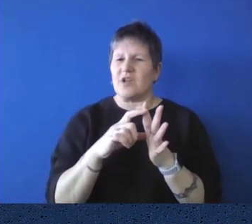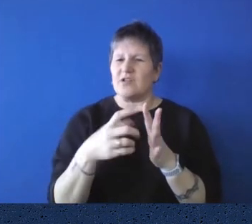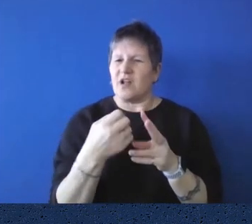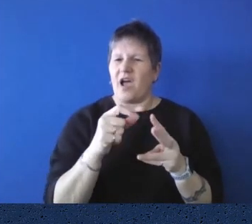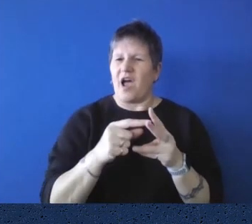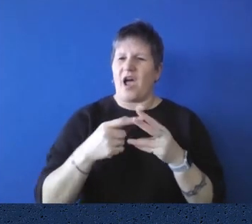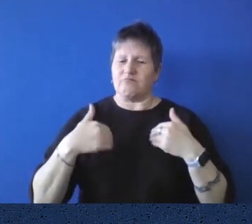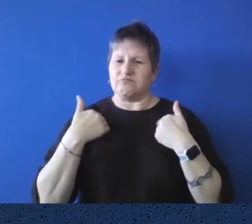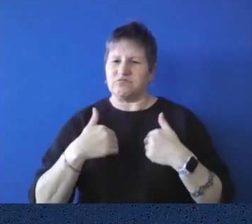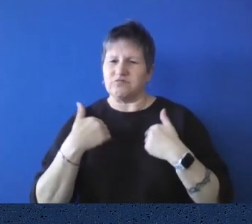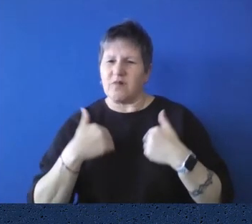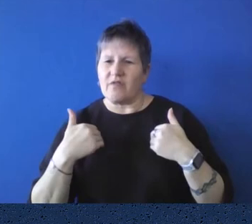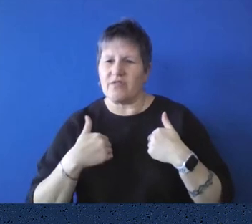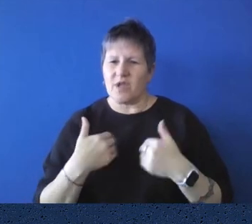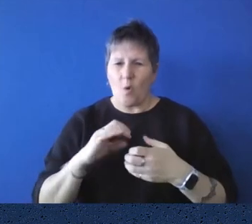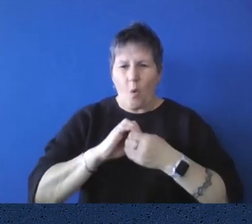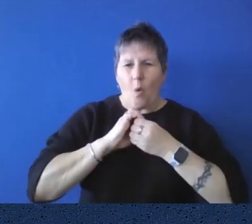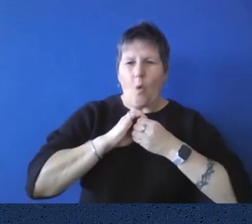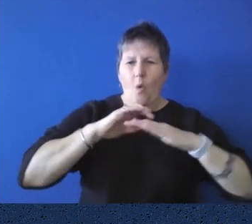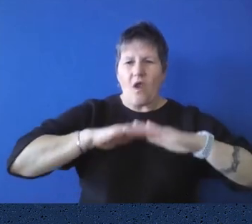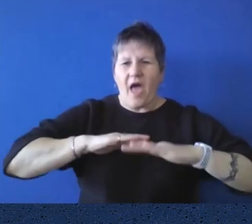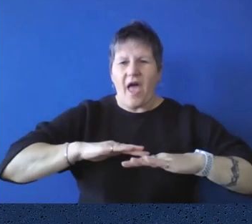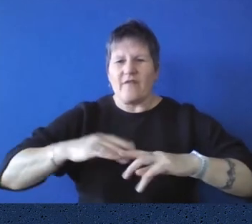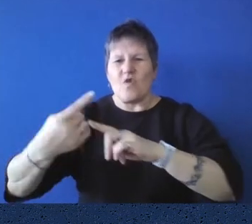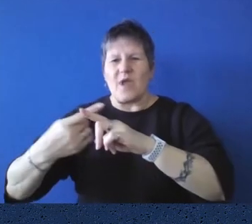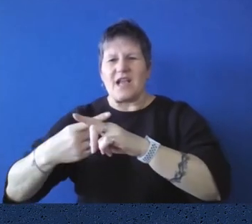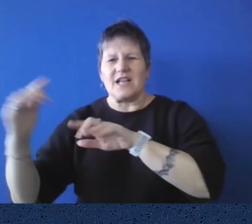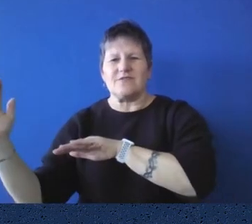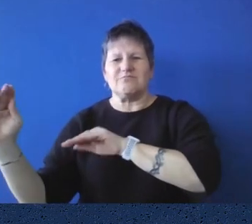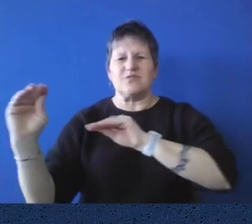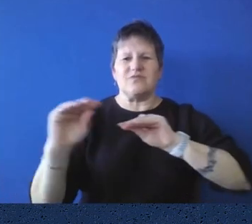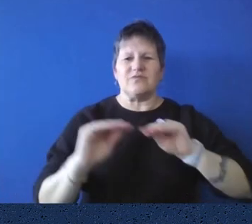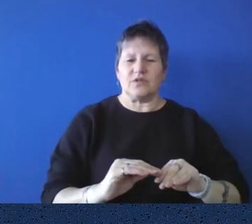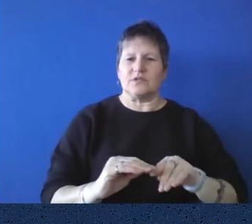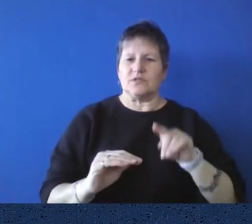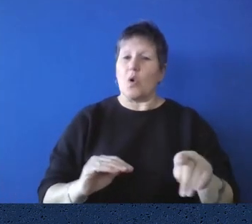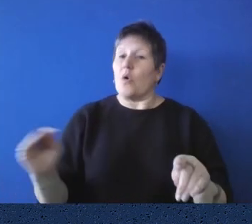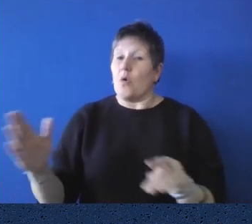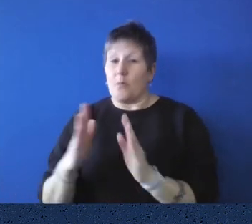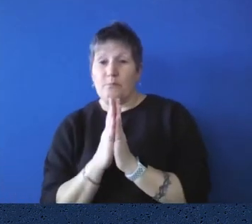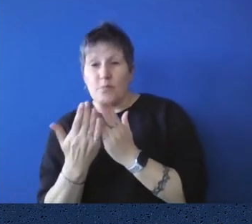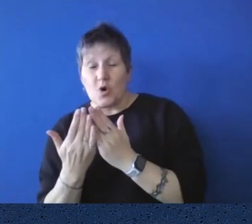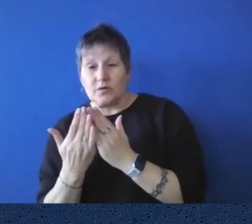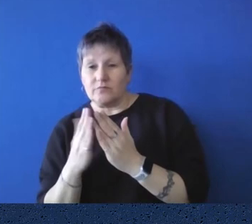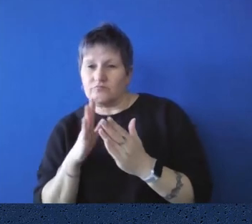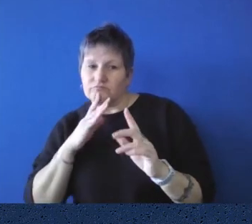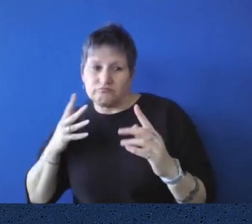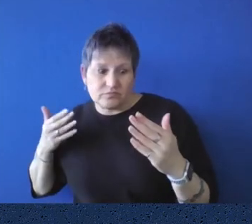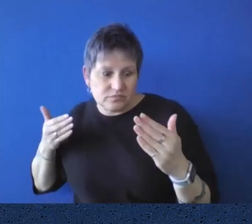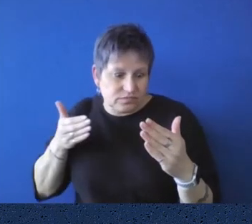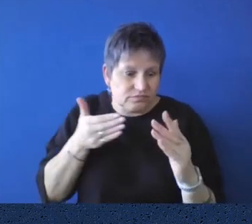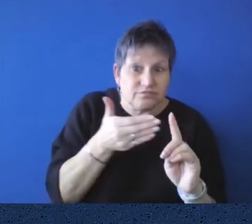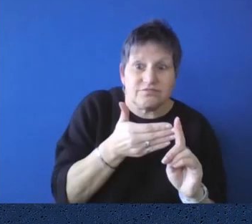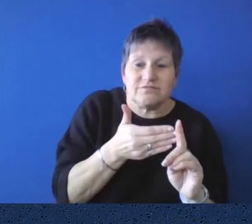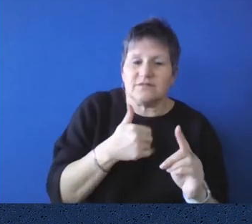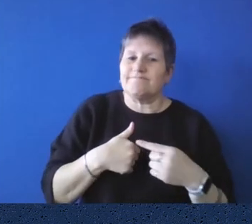was a way of bringing, attracting those people. So books were like a magnet. They were indeed. The library was called a gentleman's library